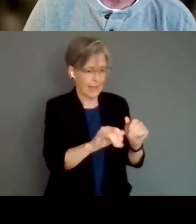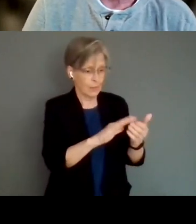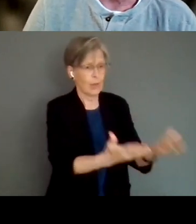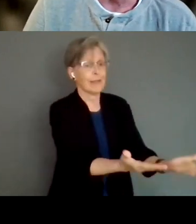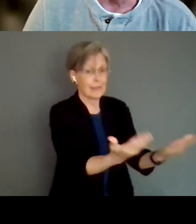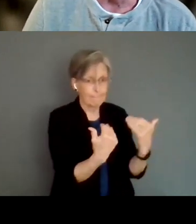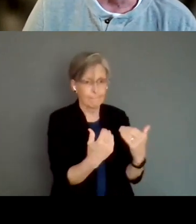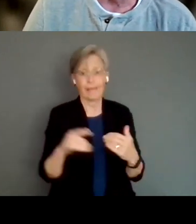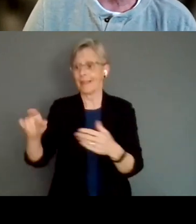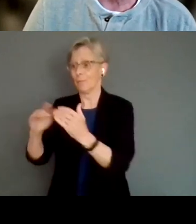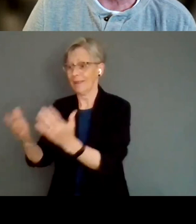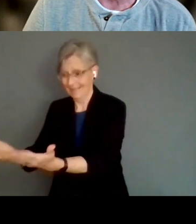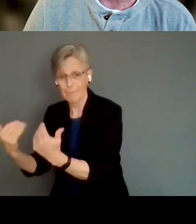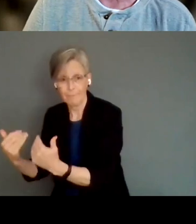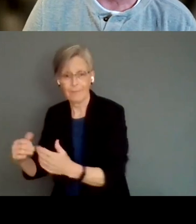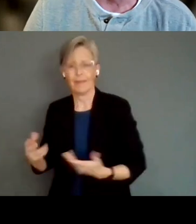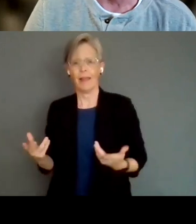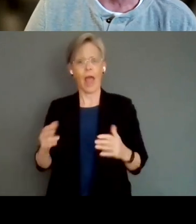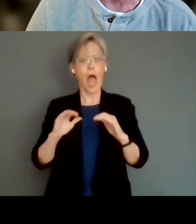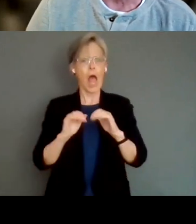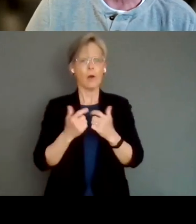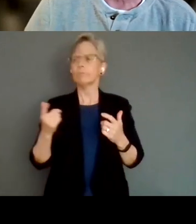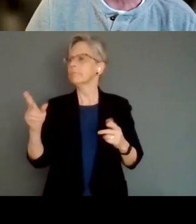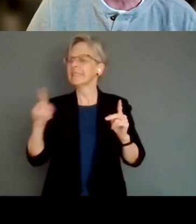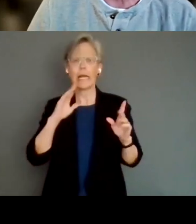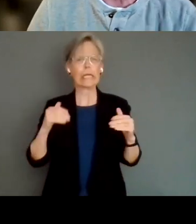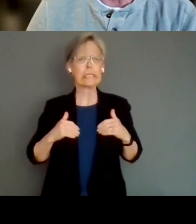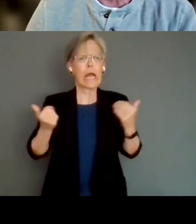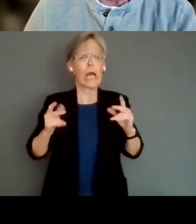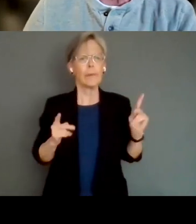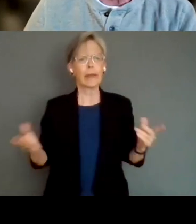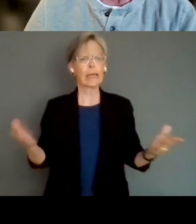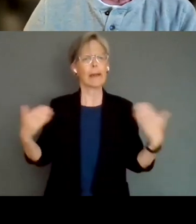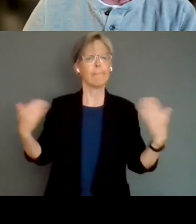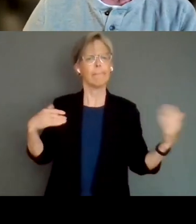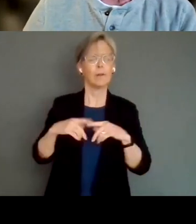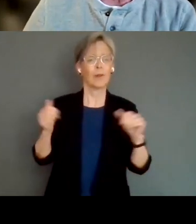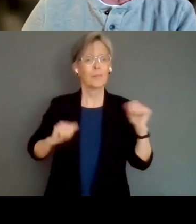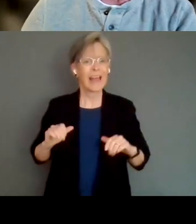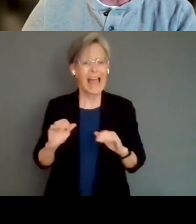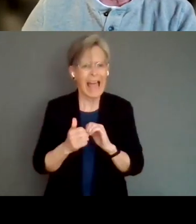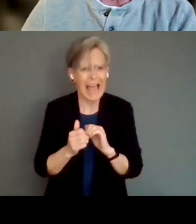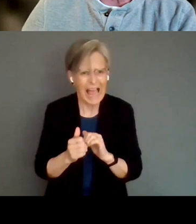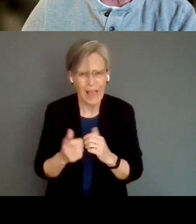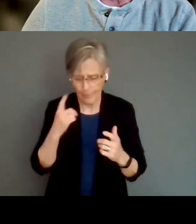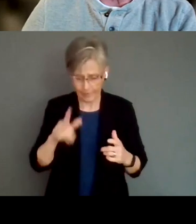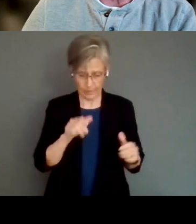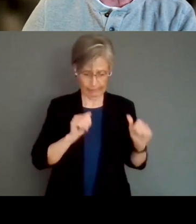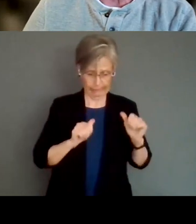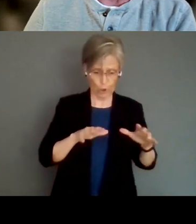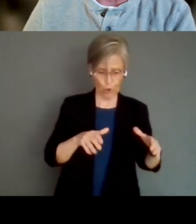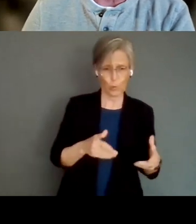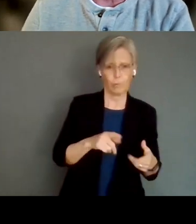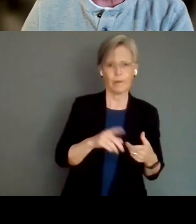the one was talking about, you know, how do we get a younger audience to come to our plays because, you know, our, our theater group is, you know,